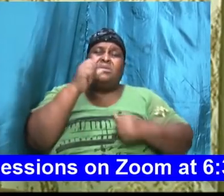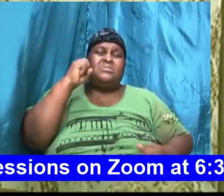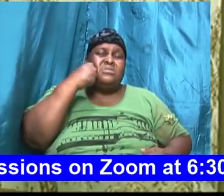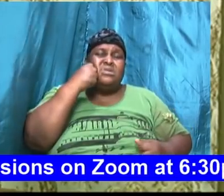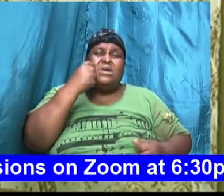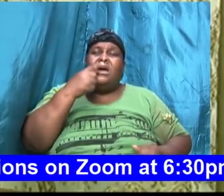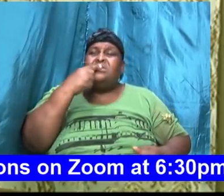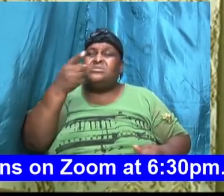will